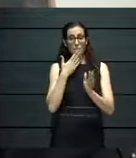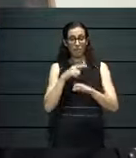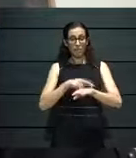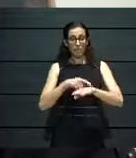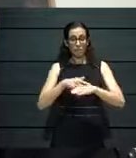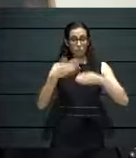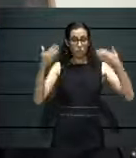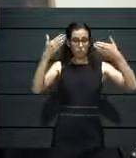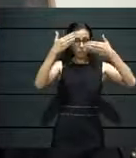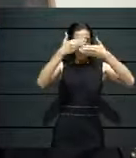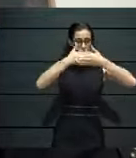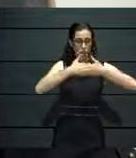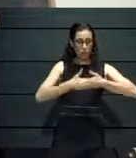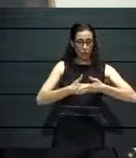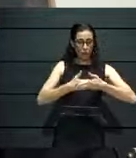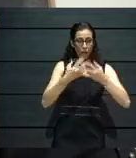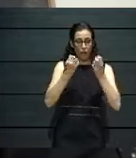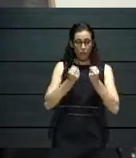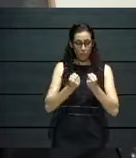dream with open eyes.